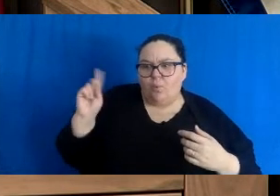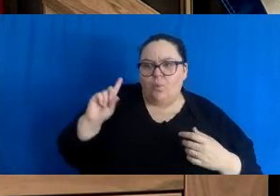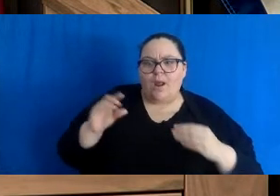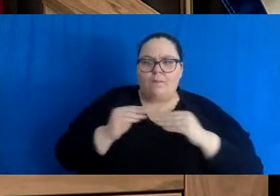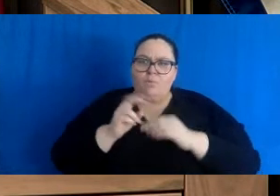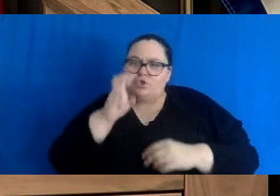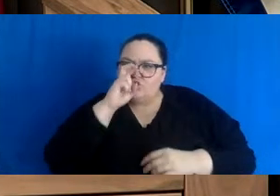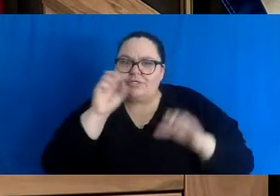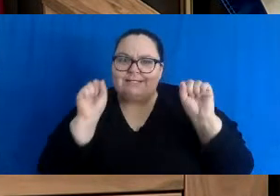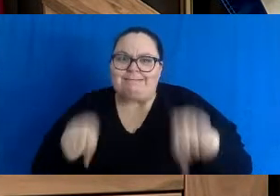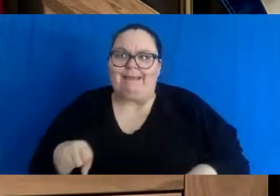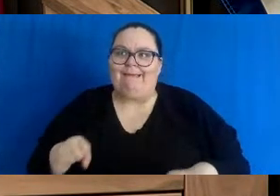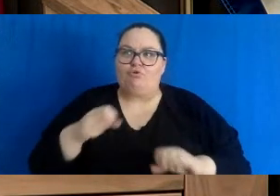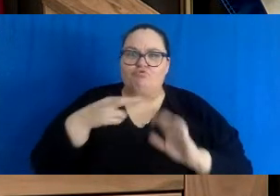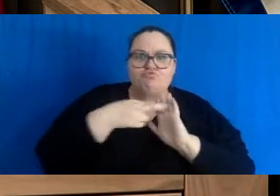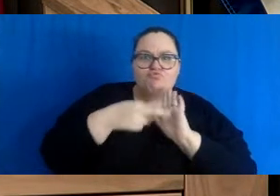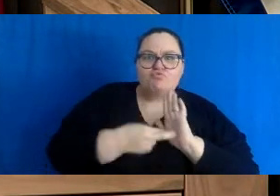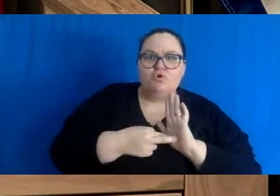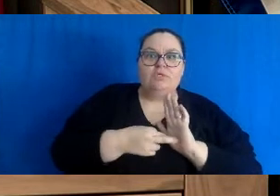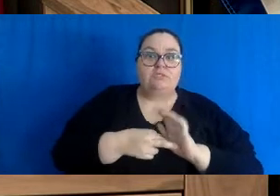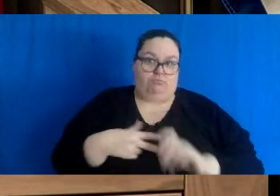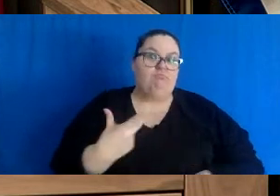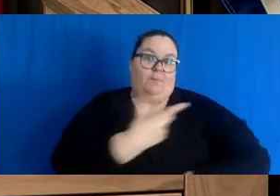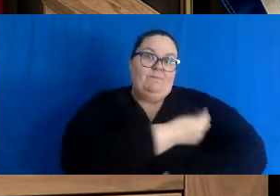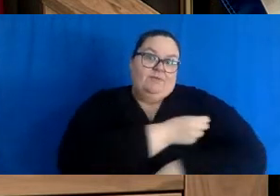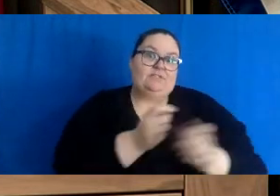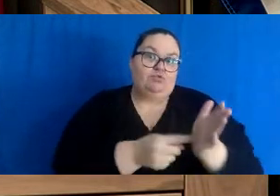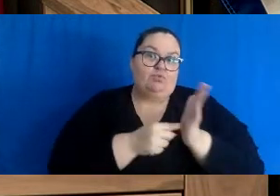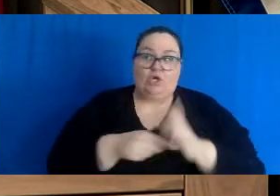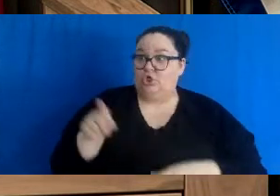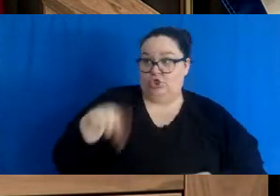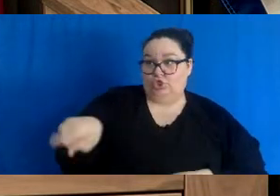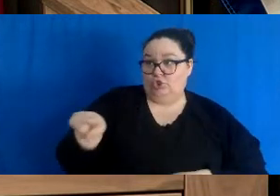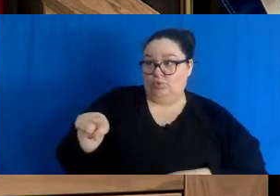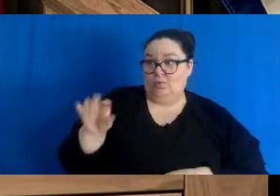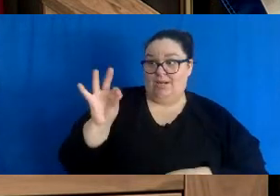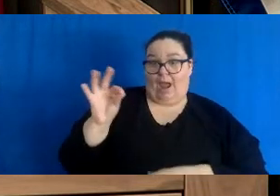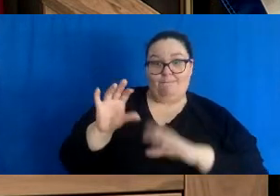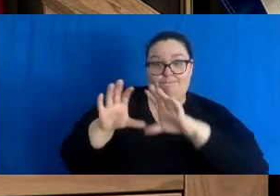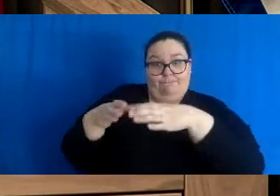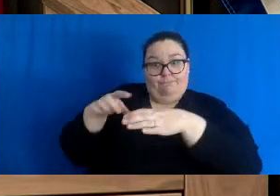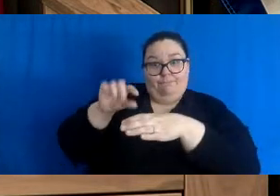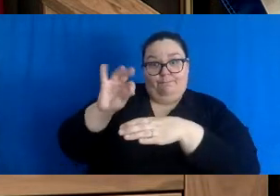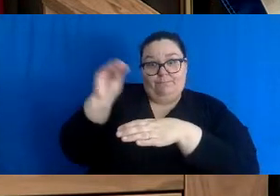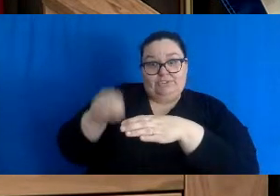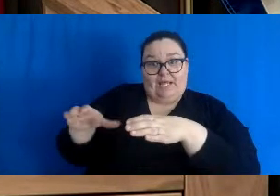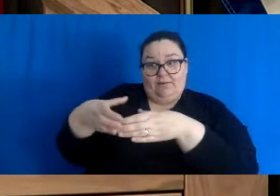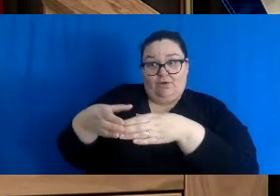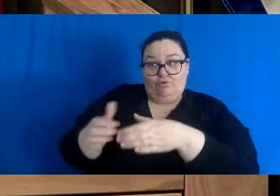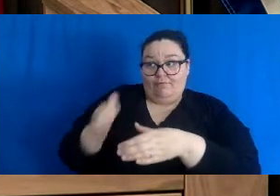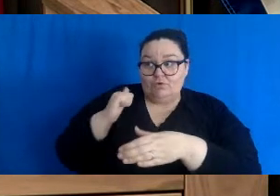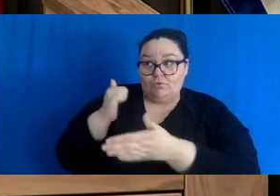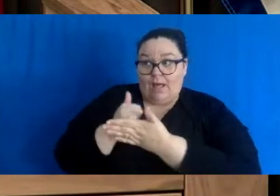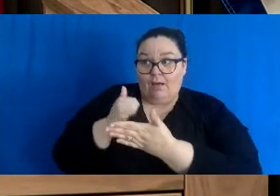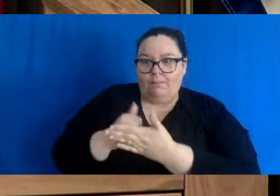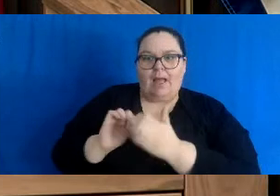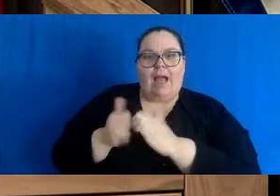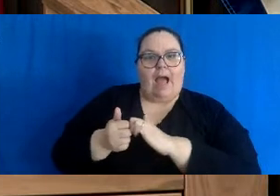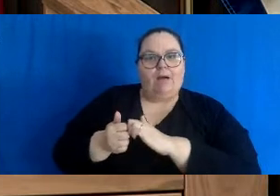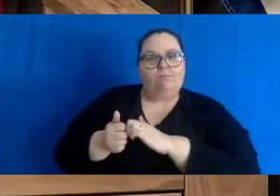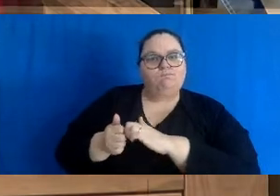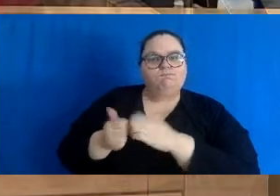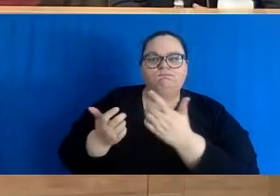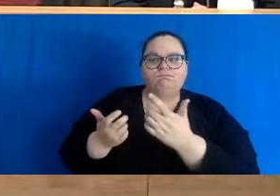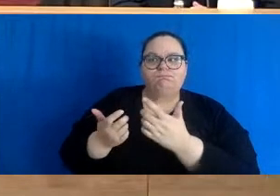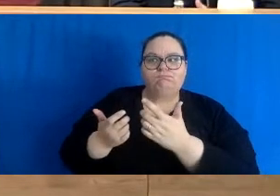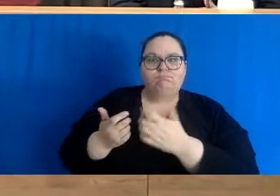tighten the restrictions on those that refuse to help protect the masses. Thank you. Andrew Waugh, Brunswick News.